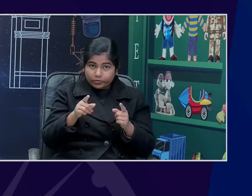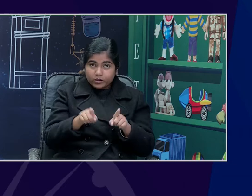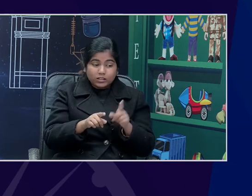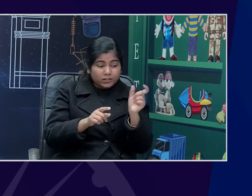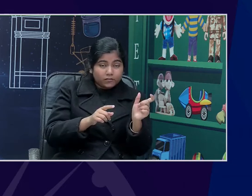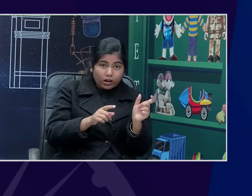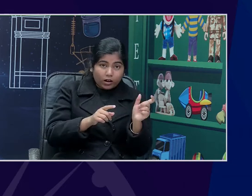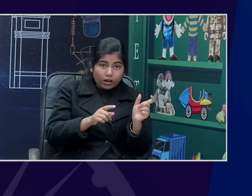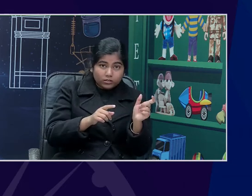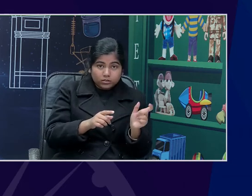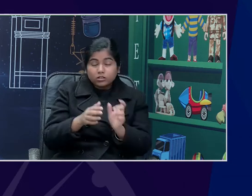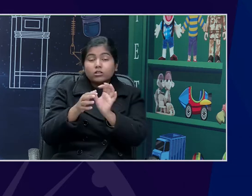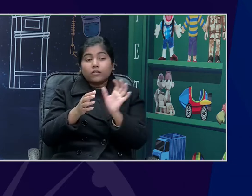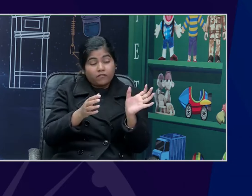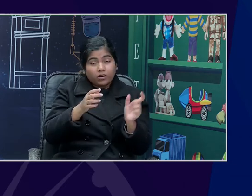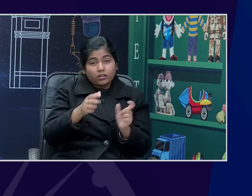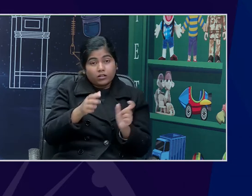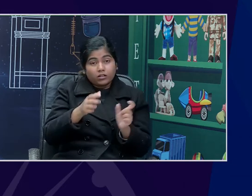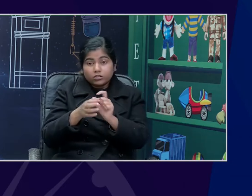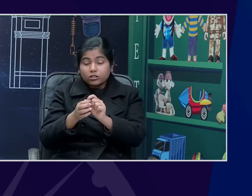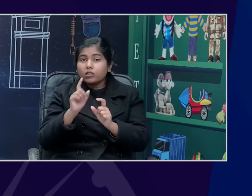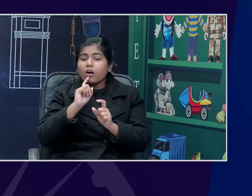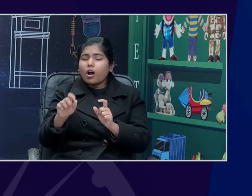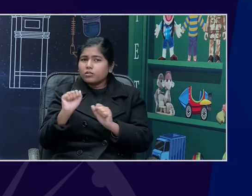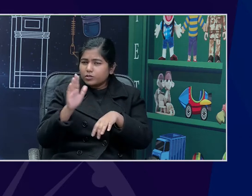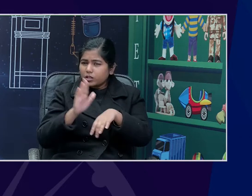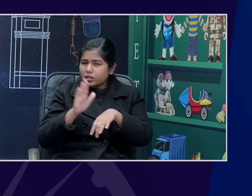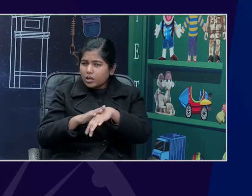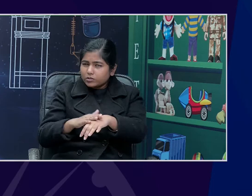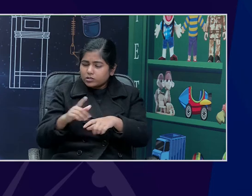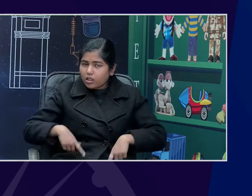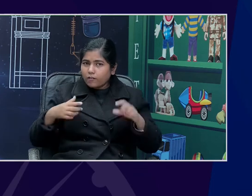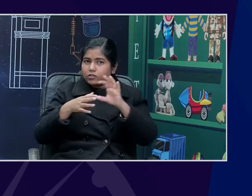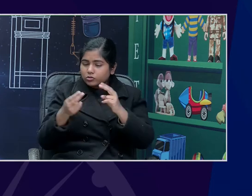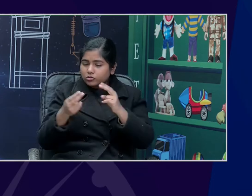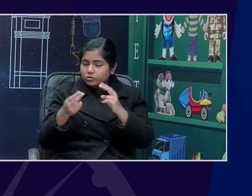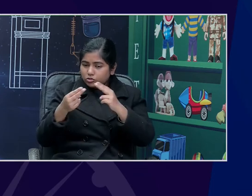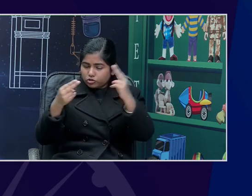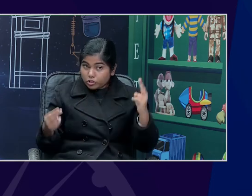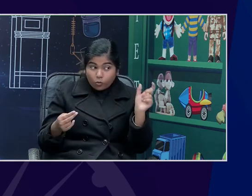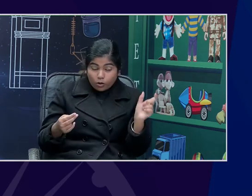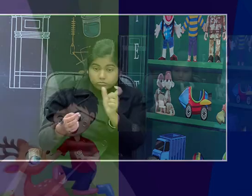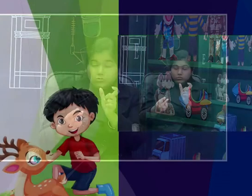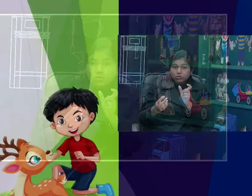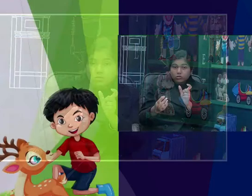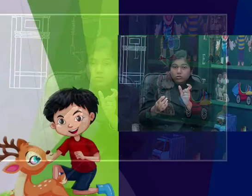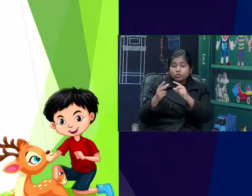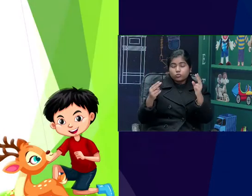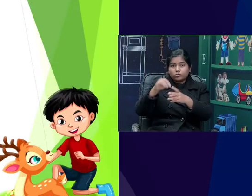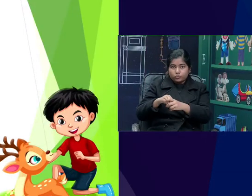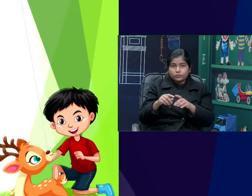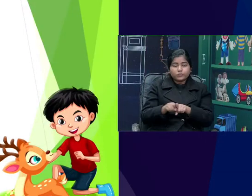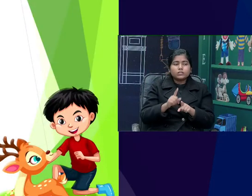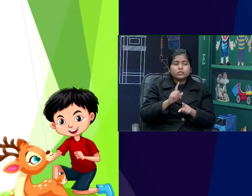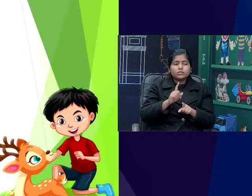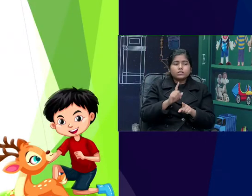experiences from their own lives in which they can use those words. So we would say, when do you feel